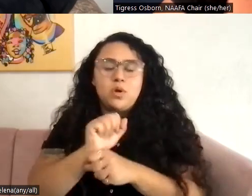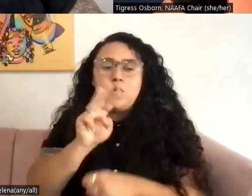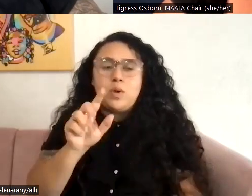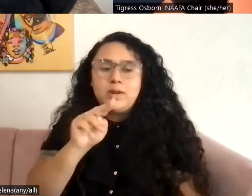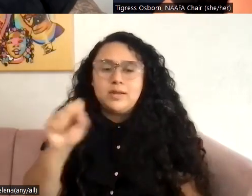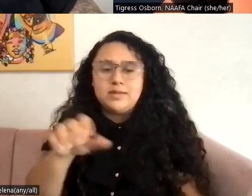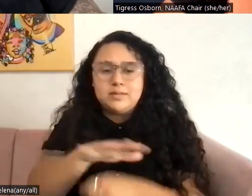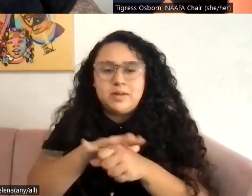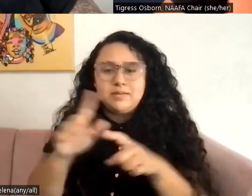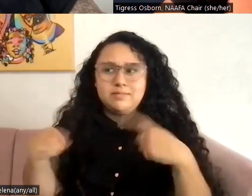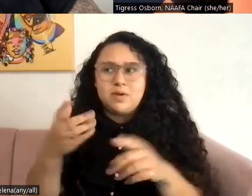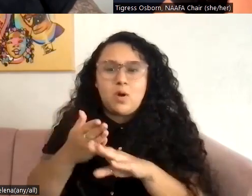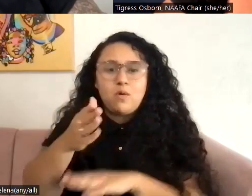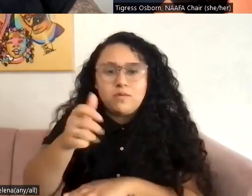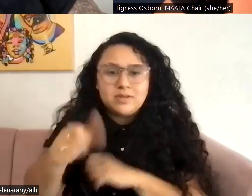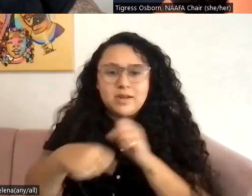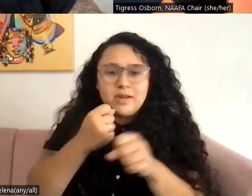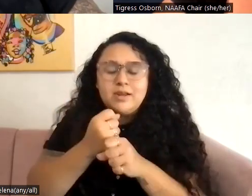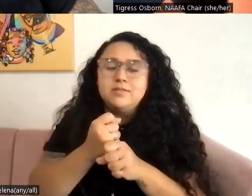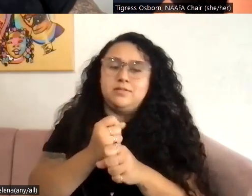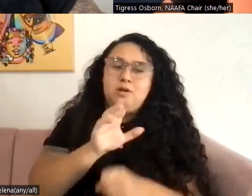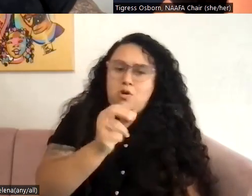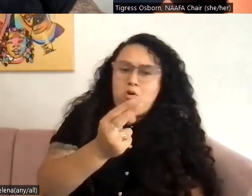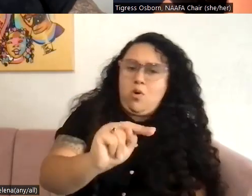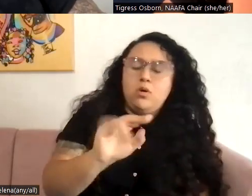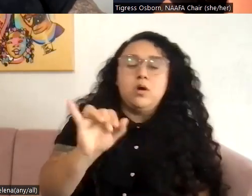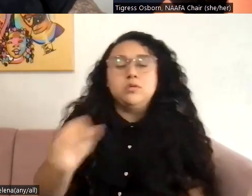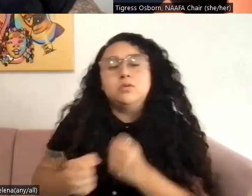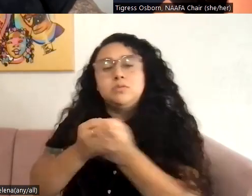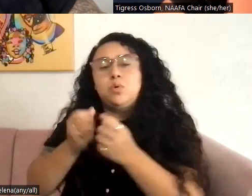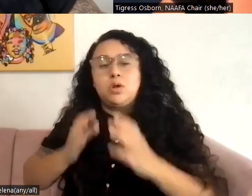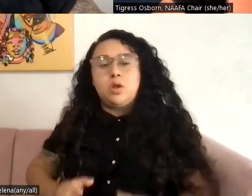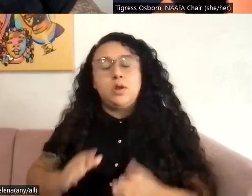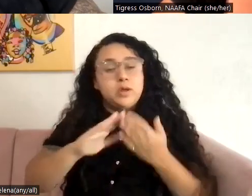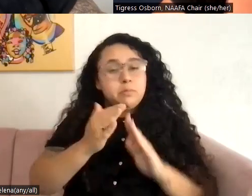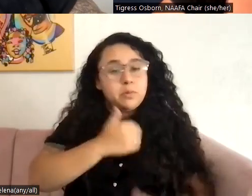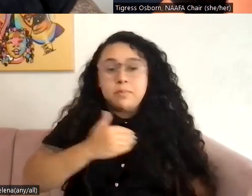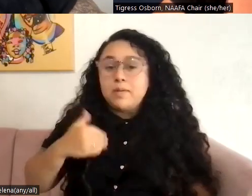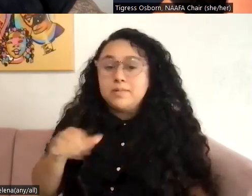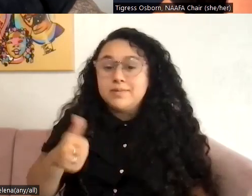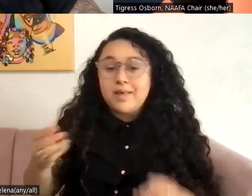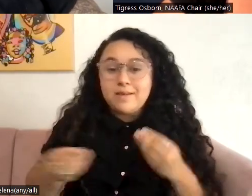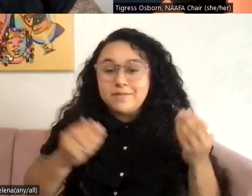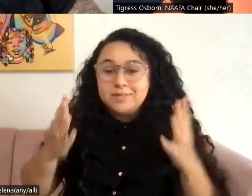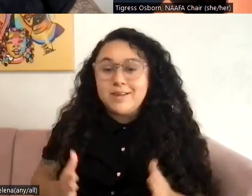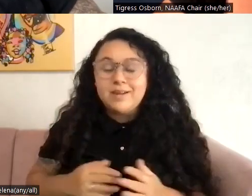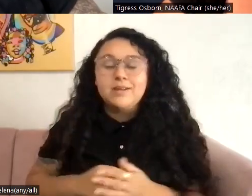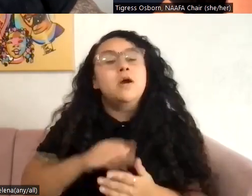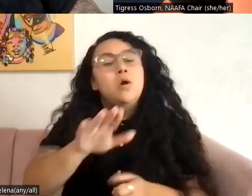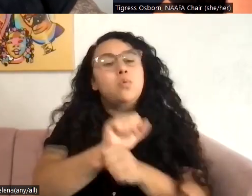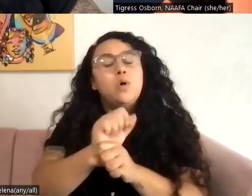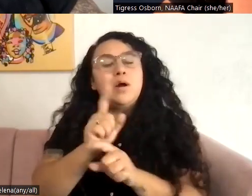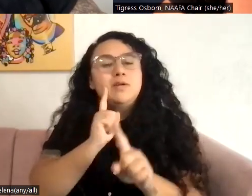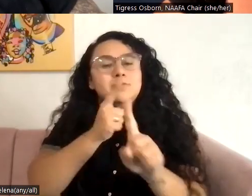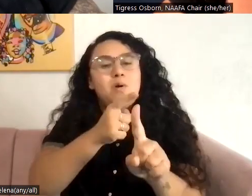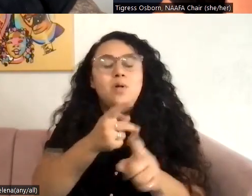both in her own practice and supporting clients, community members, and other facilitators, Anna's work is care-centered and rooted in